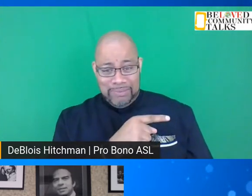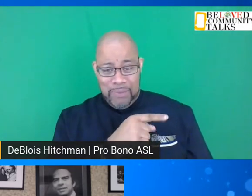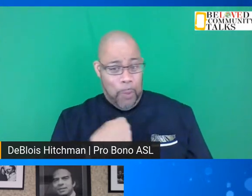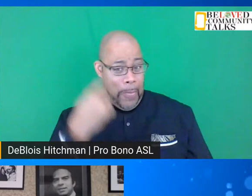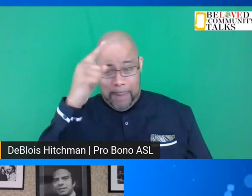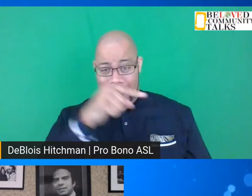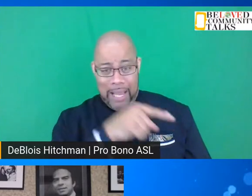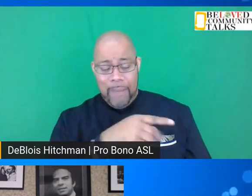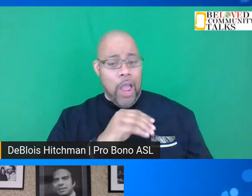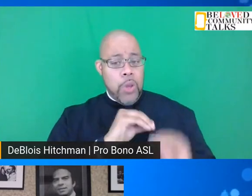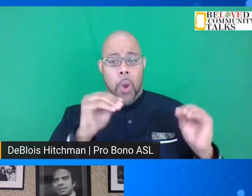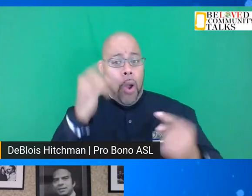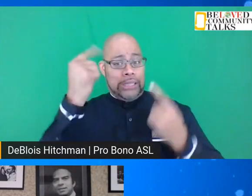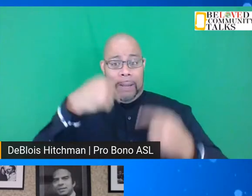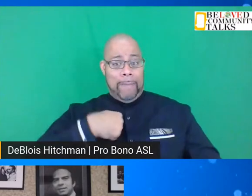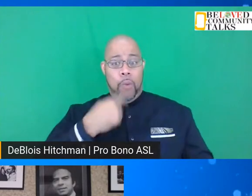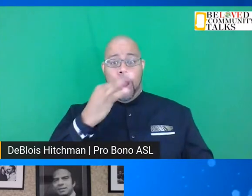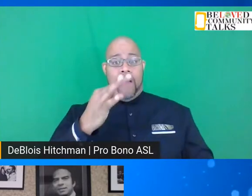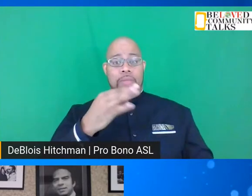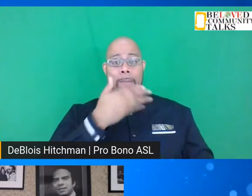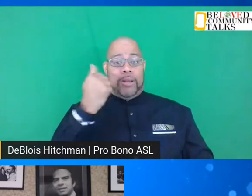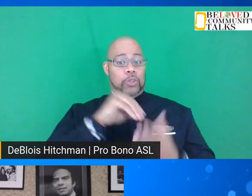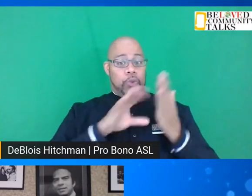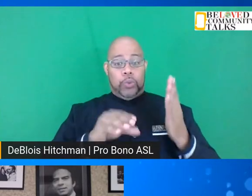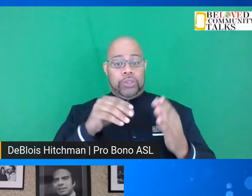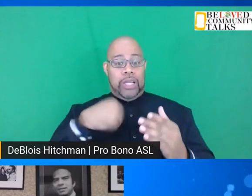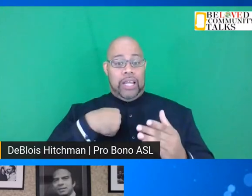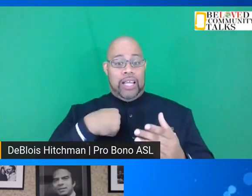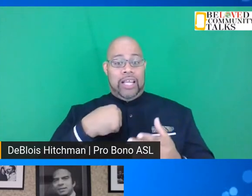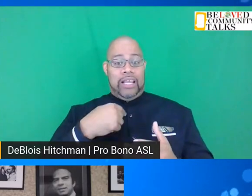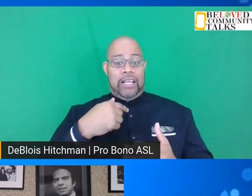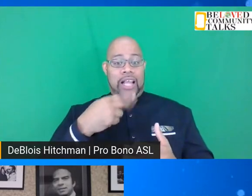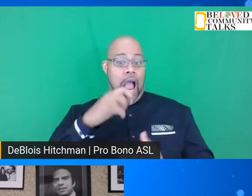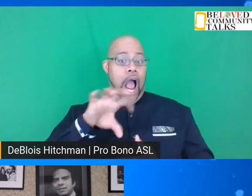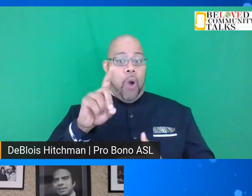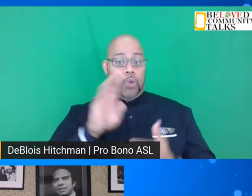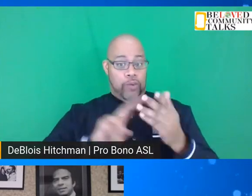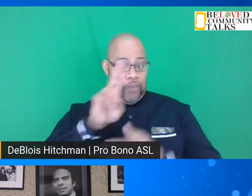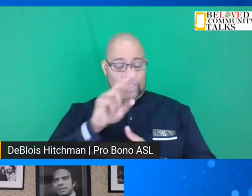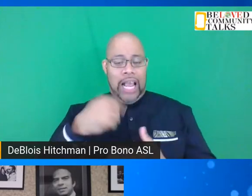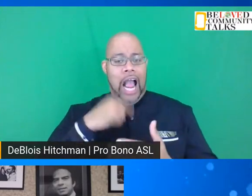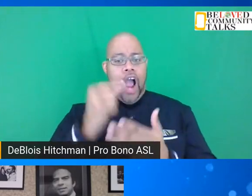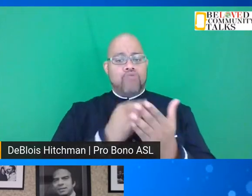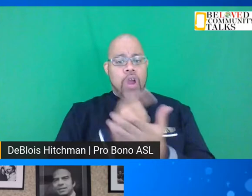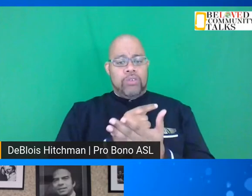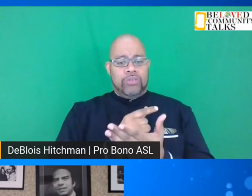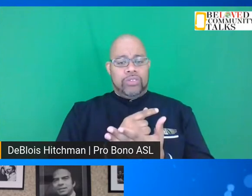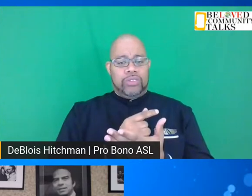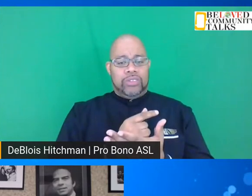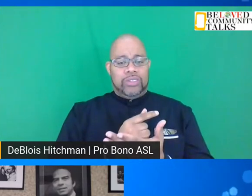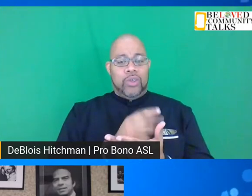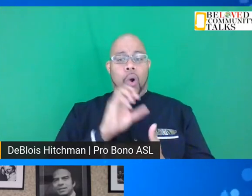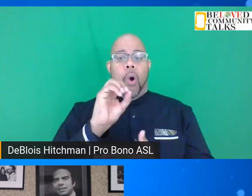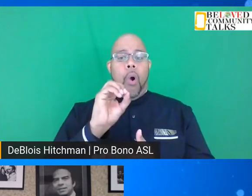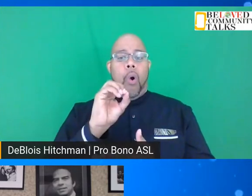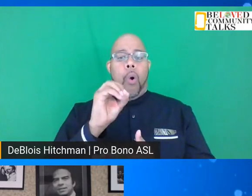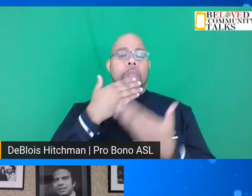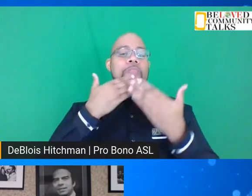And nobody considered me one of the better students at Howard University. I mean, I graduated, oh, thank you, Lordy.